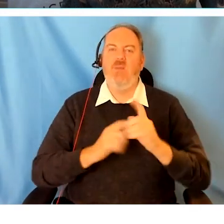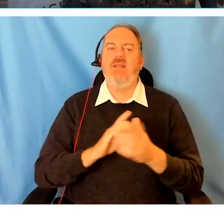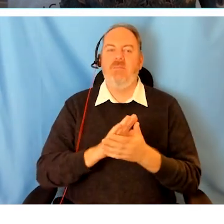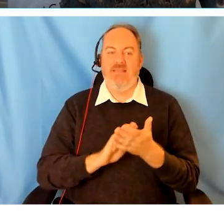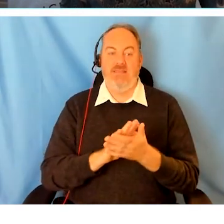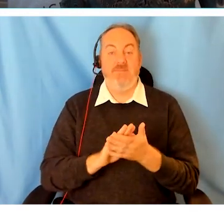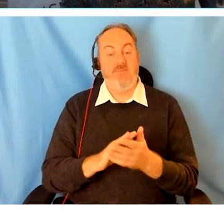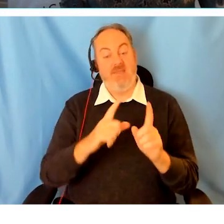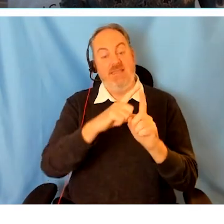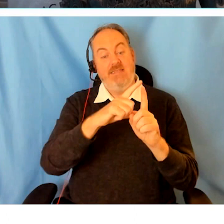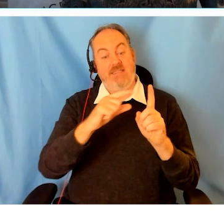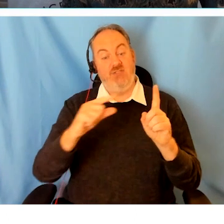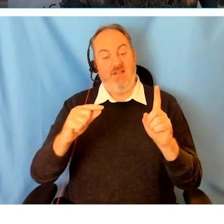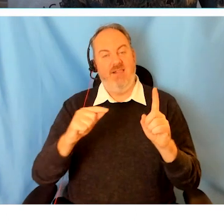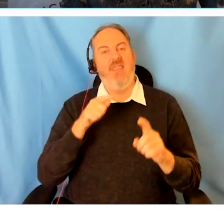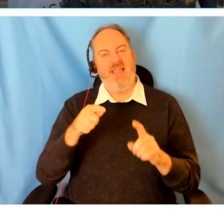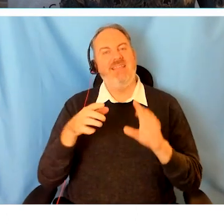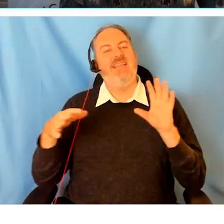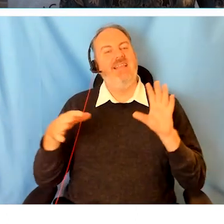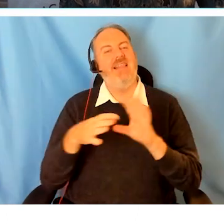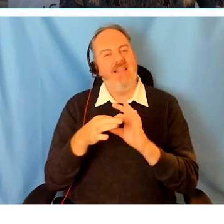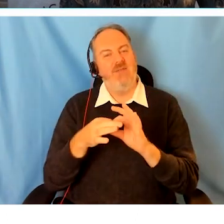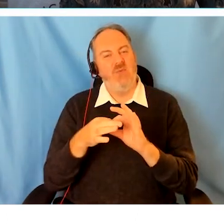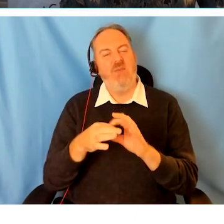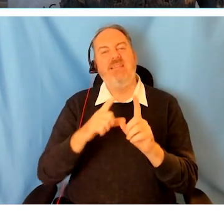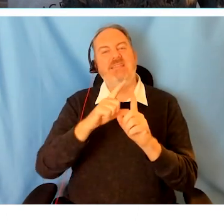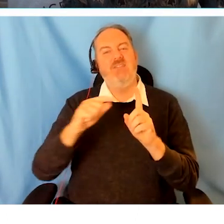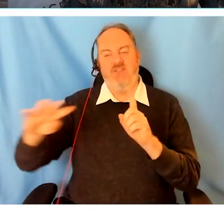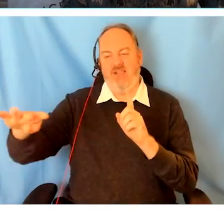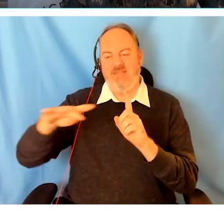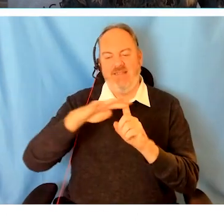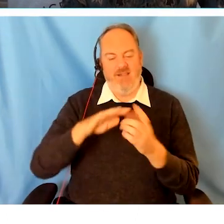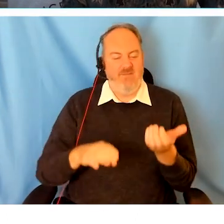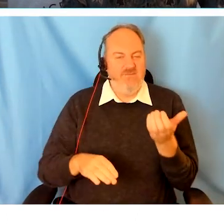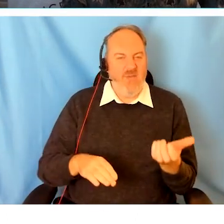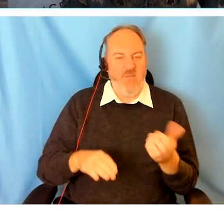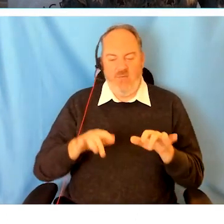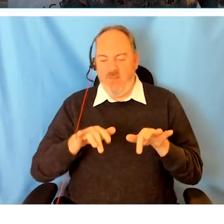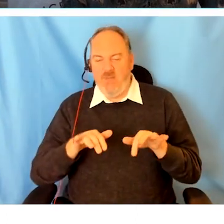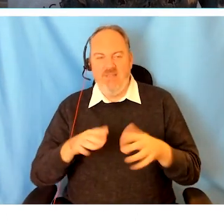Digital, using or relating to digital signals and computer technology.